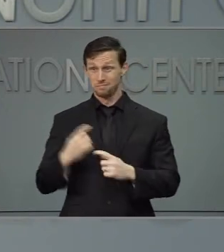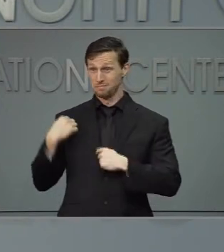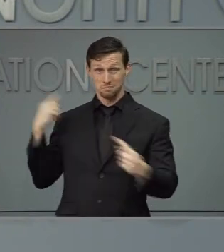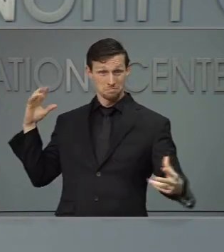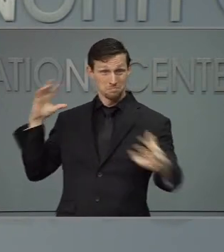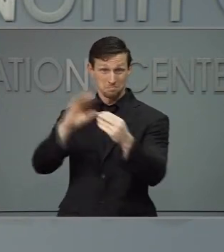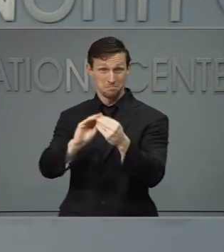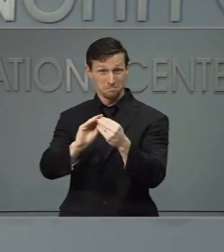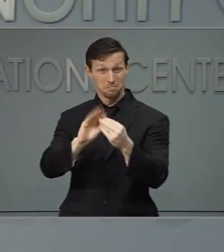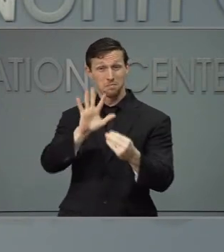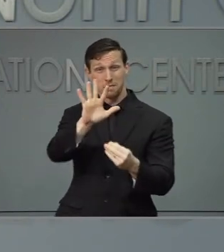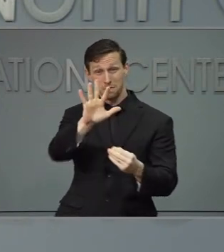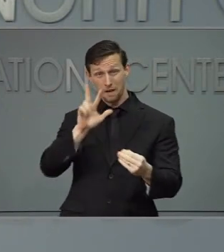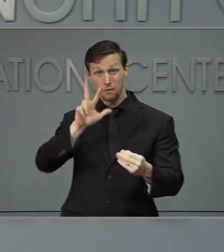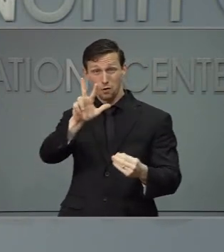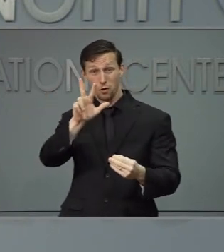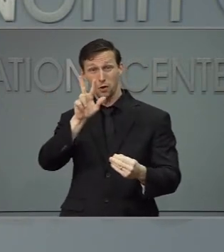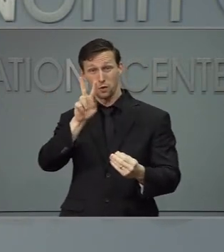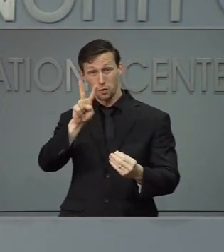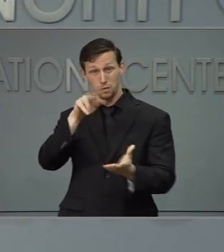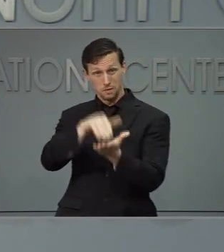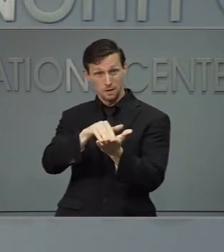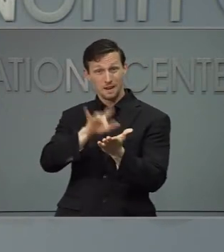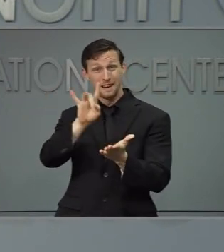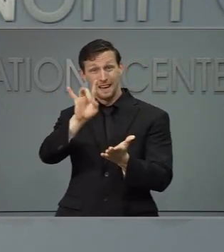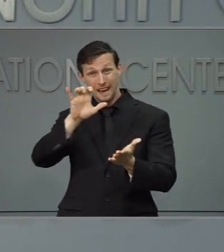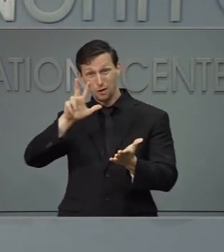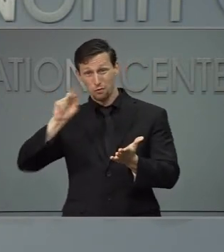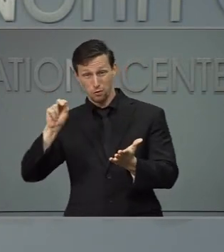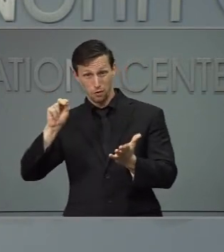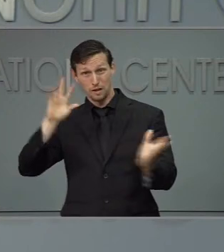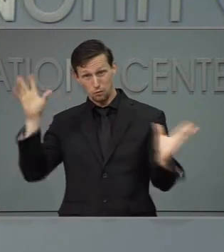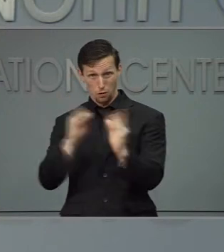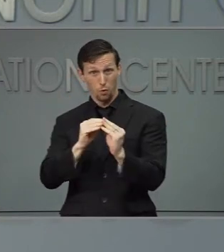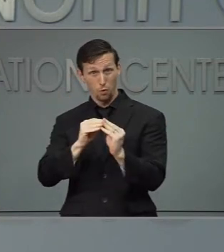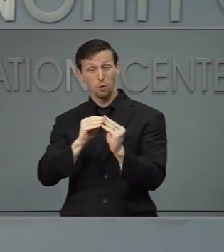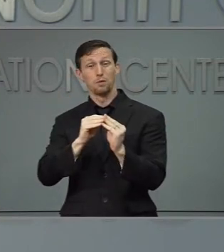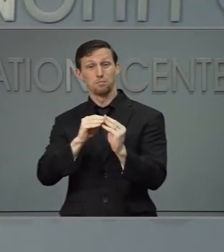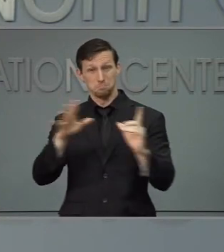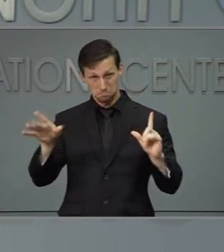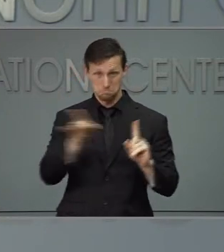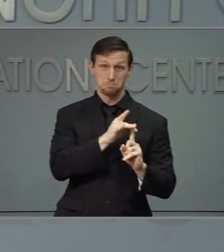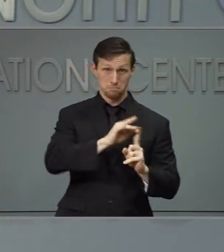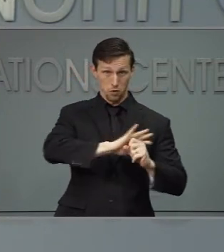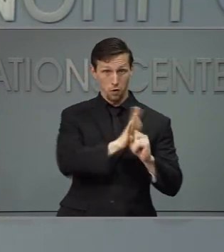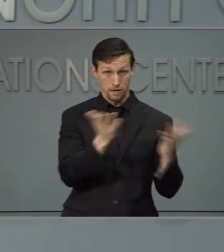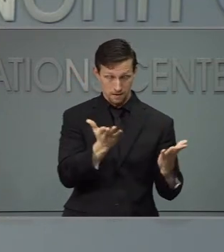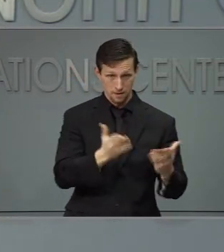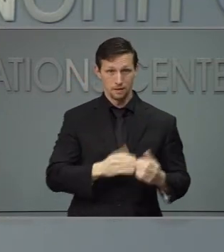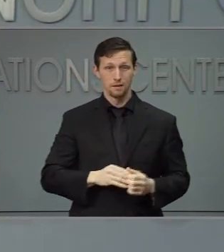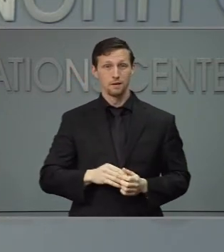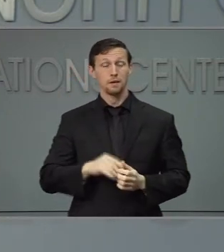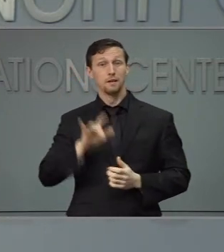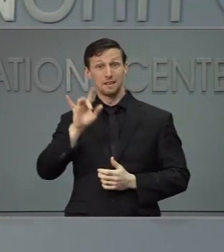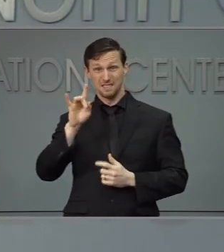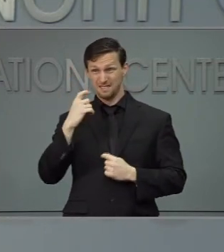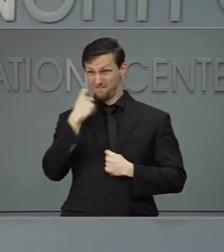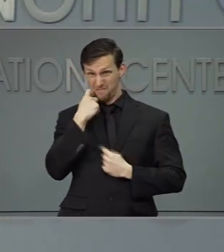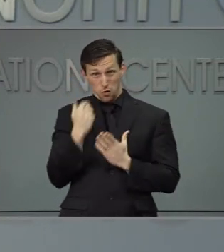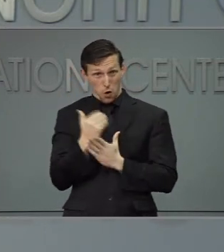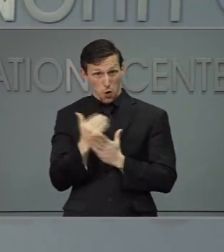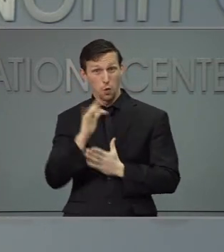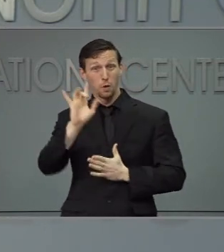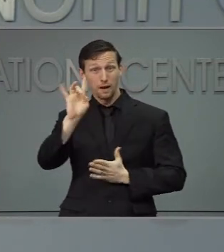532,830 total cases, 8,551 new cases